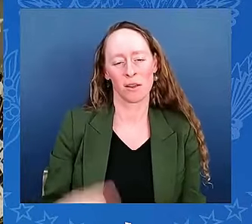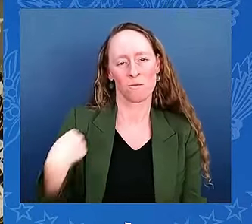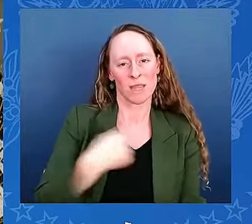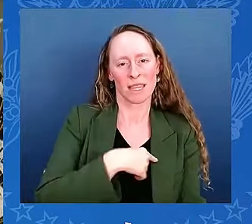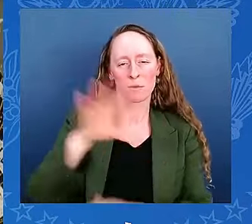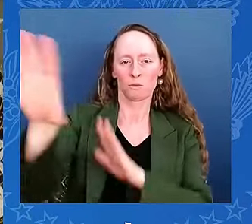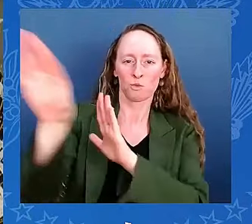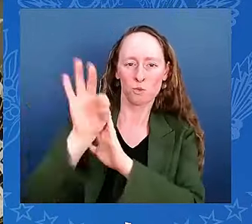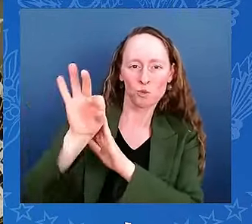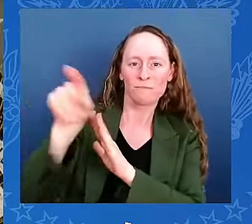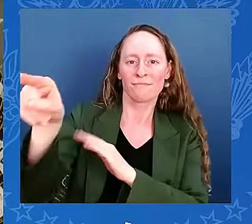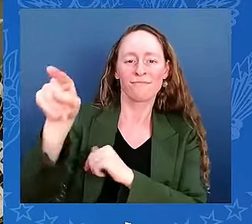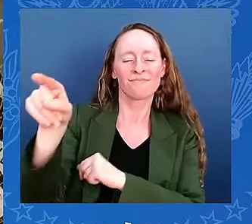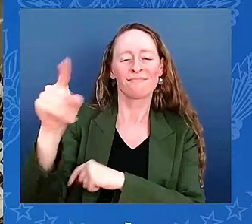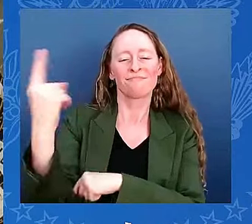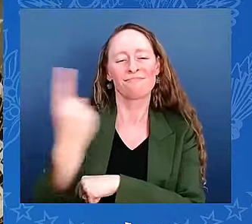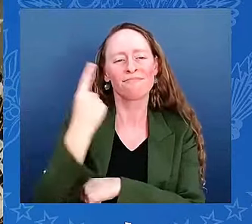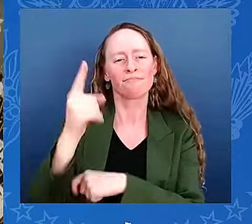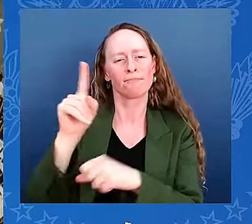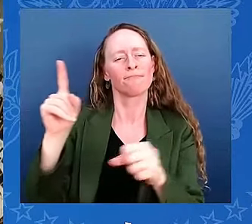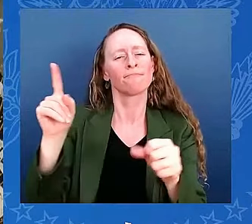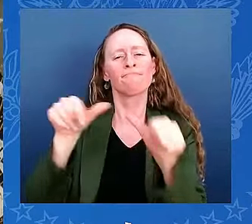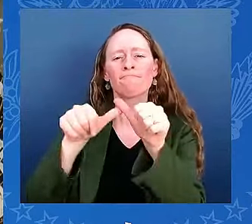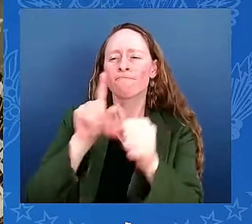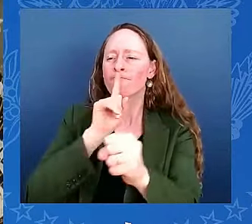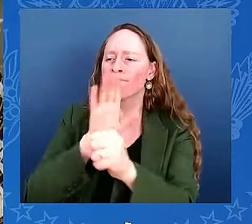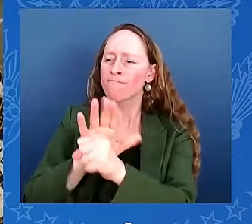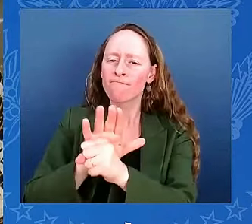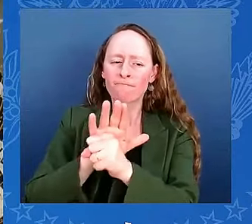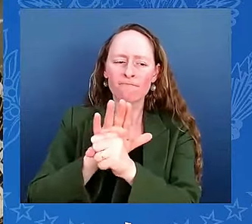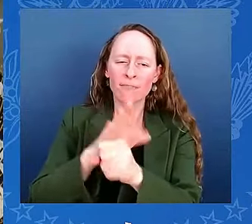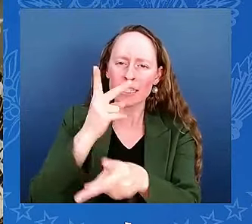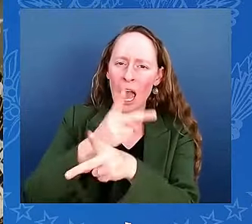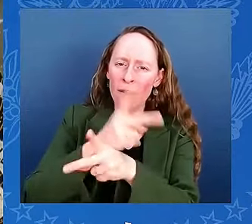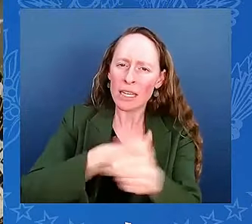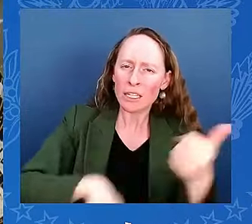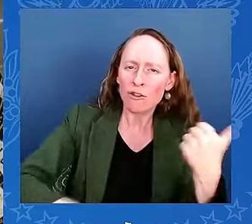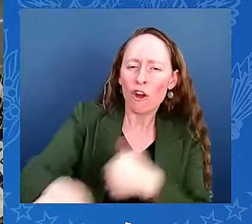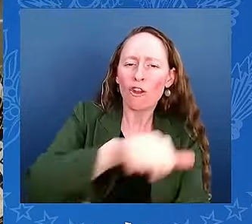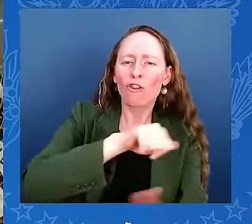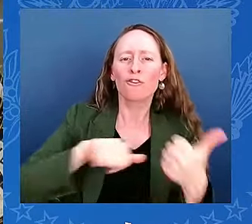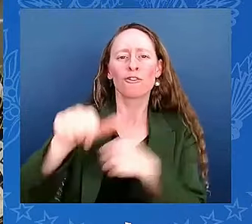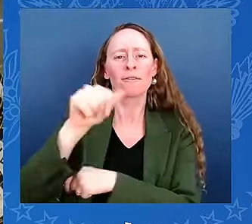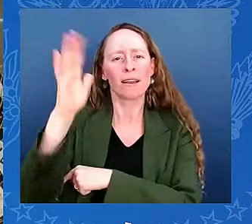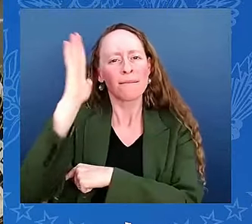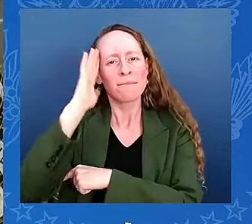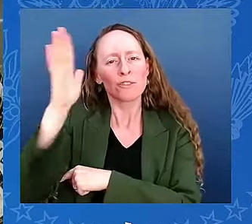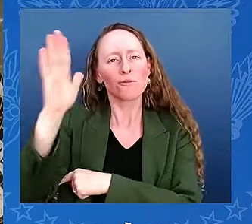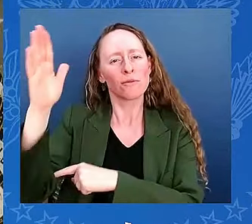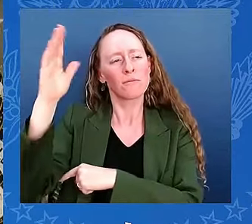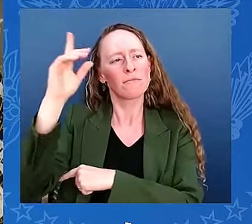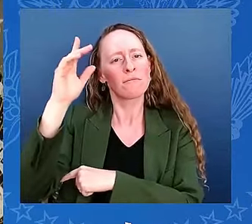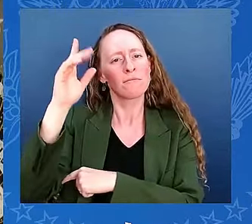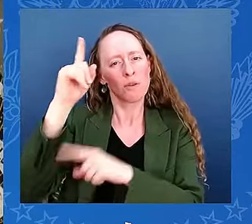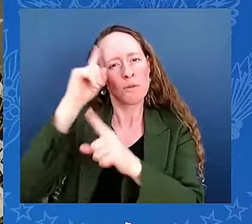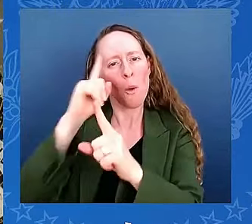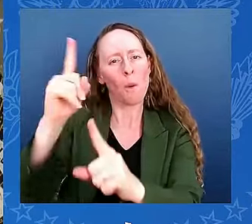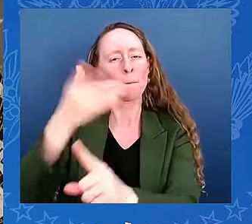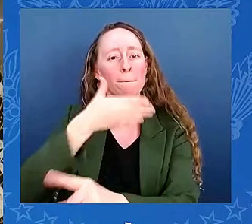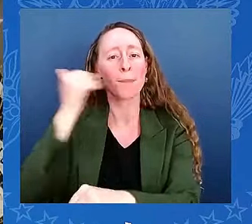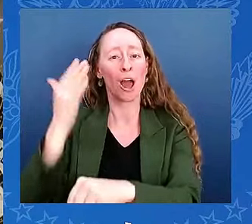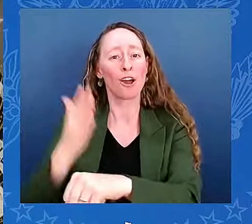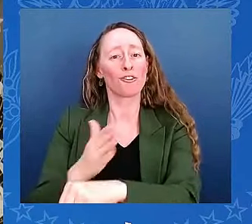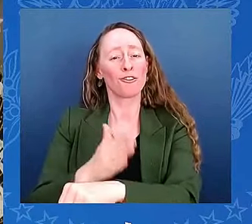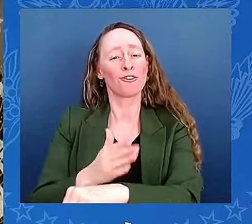another that will see us through to a better day. Now it is my honor to introduce a community member